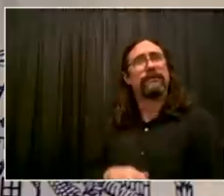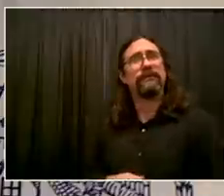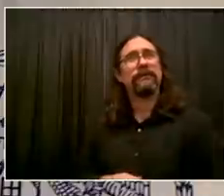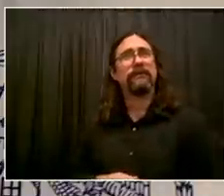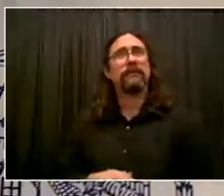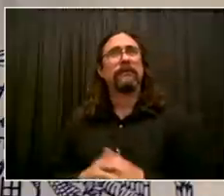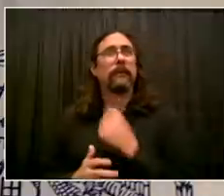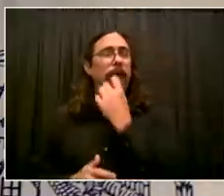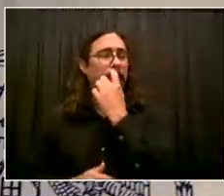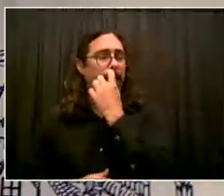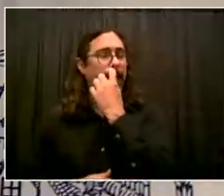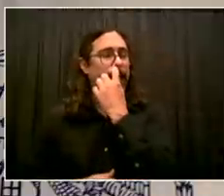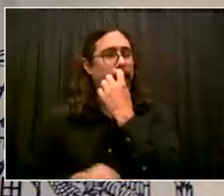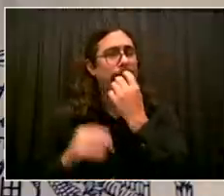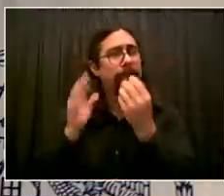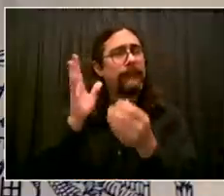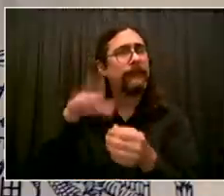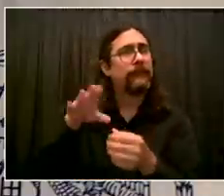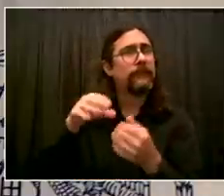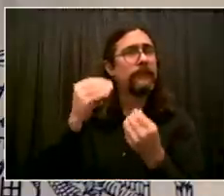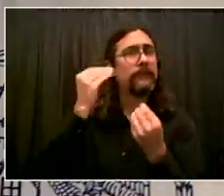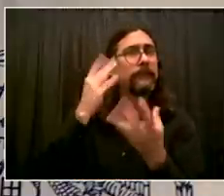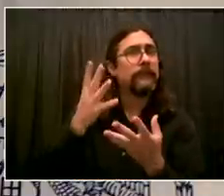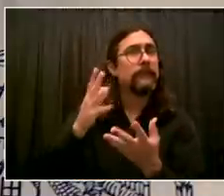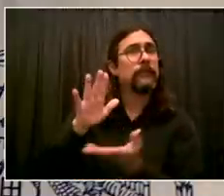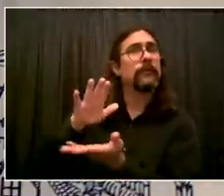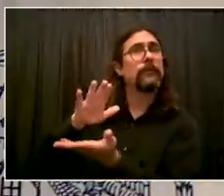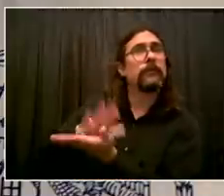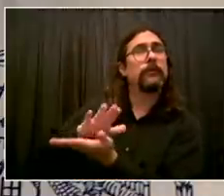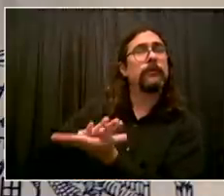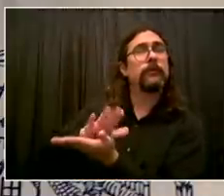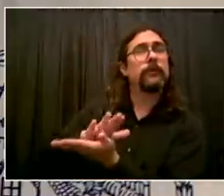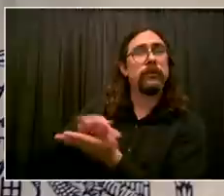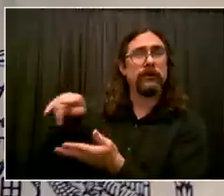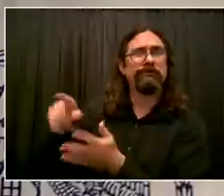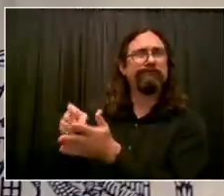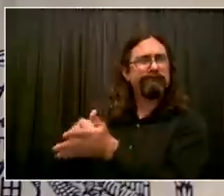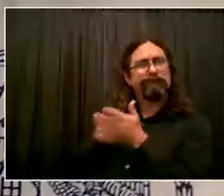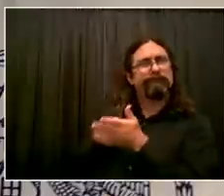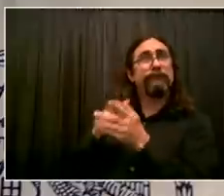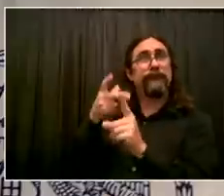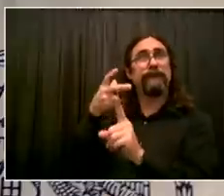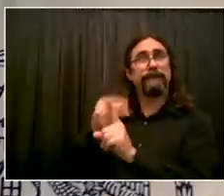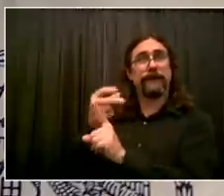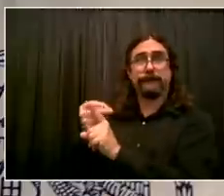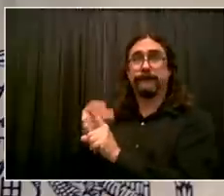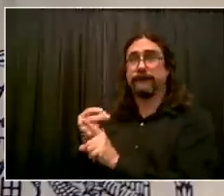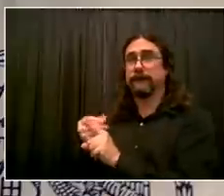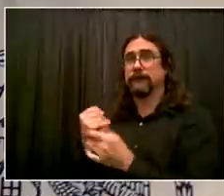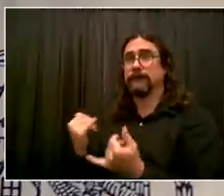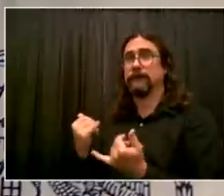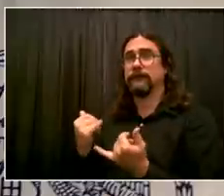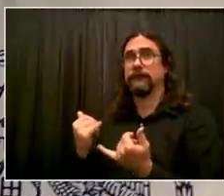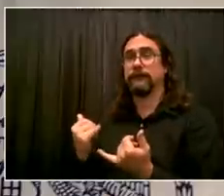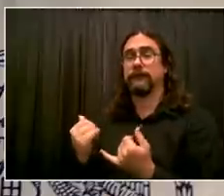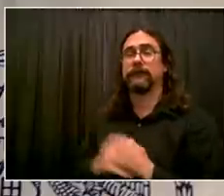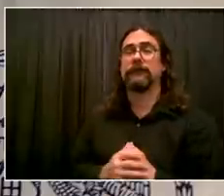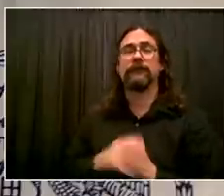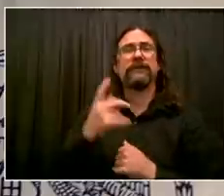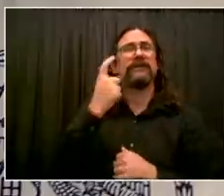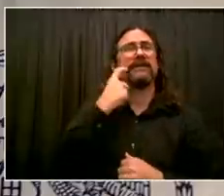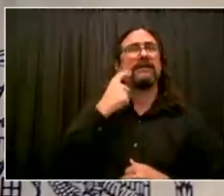late Friday, temporary hold, but not a full trial. There is going to be a full procedure